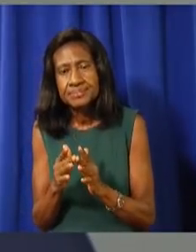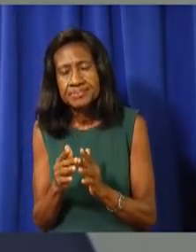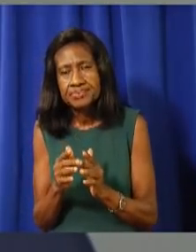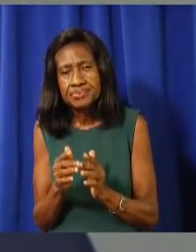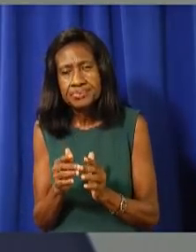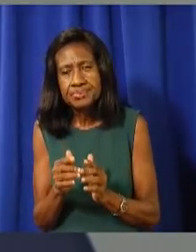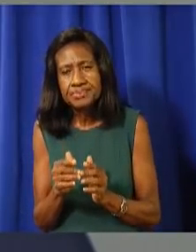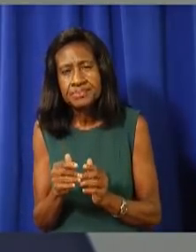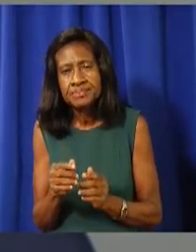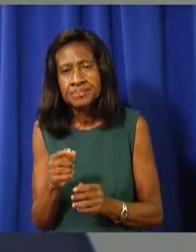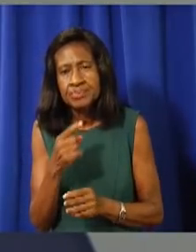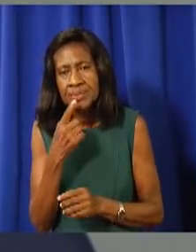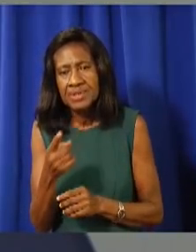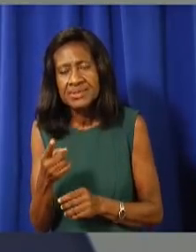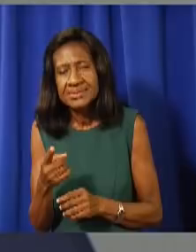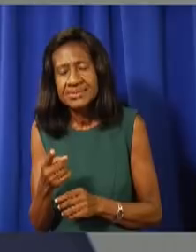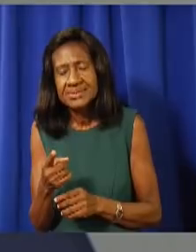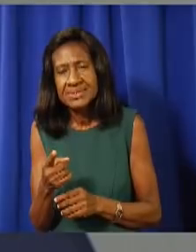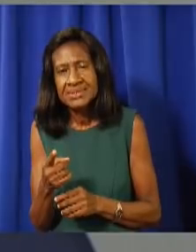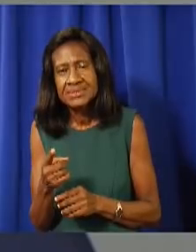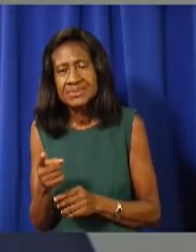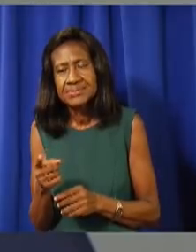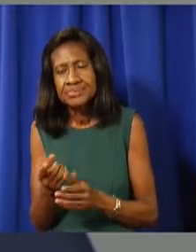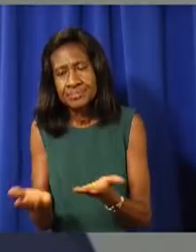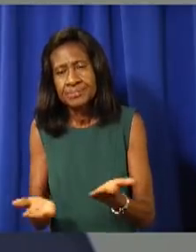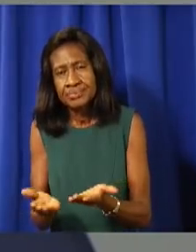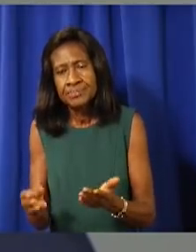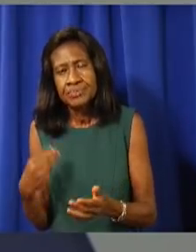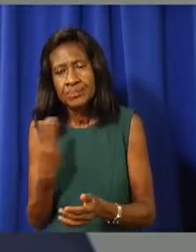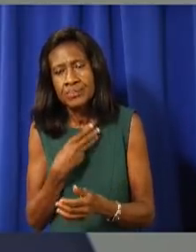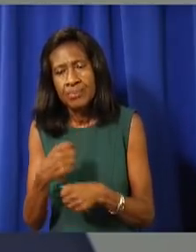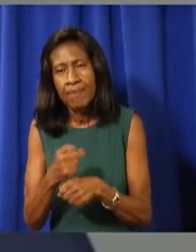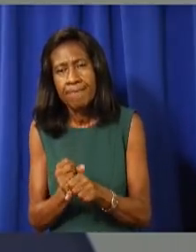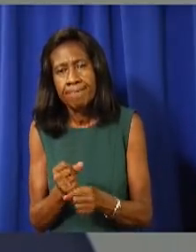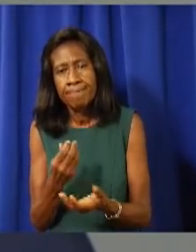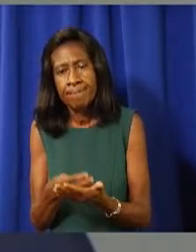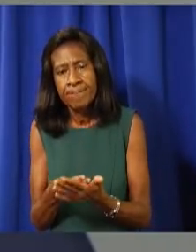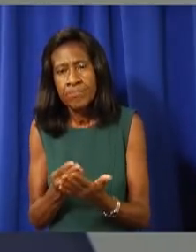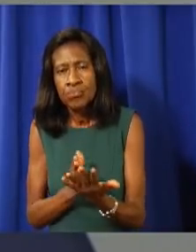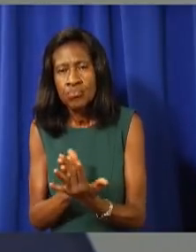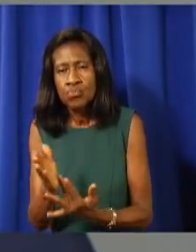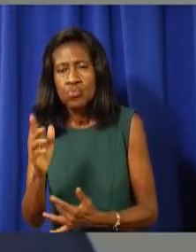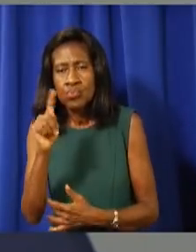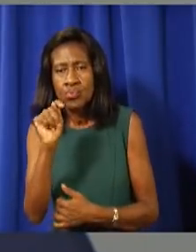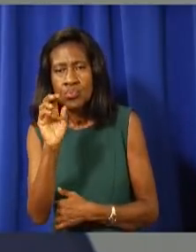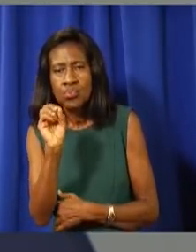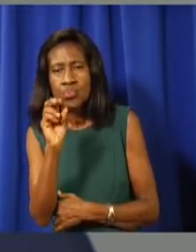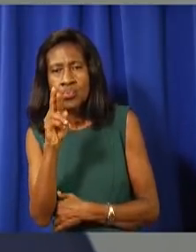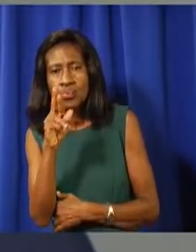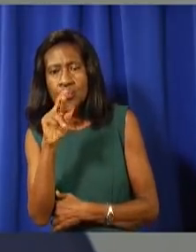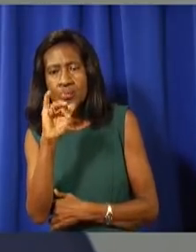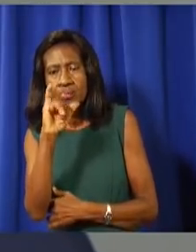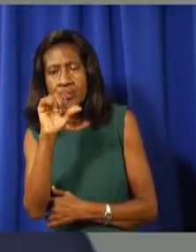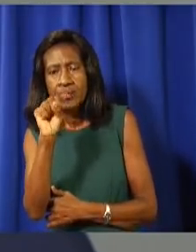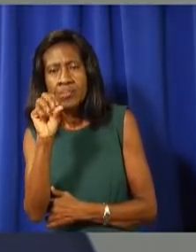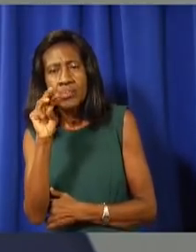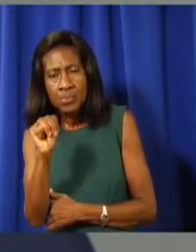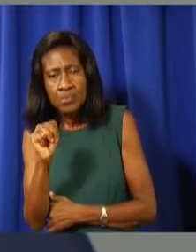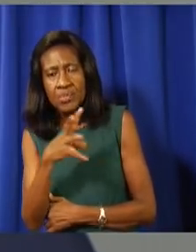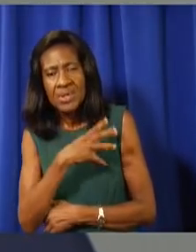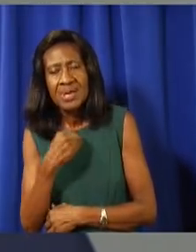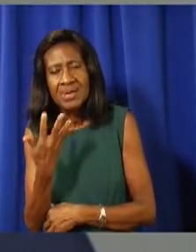make money, and we make money through tourism. So, I don't think there's any reason to believe that they wouldn't be committed, as long as the